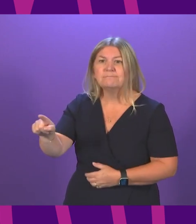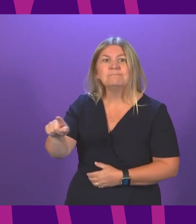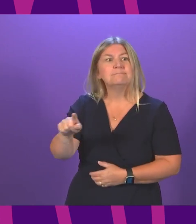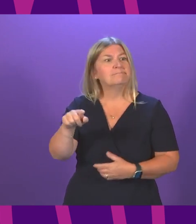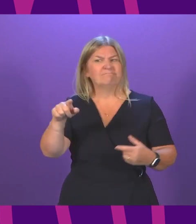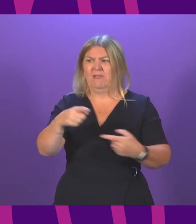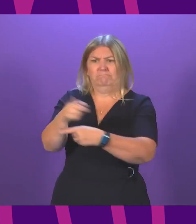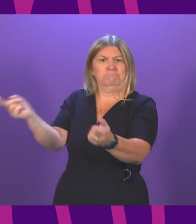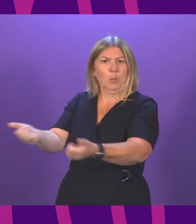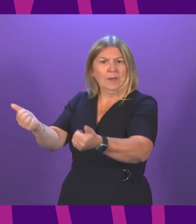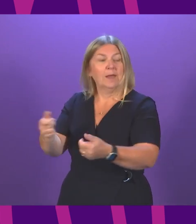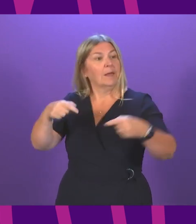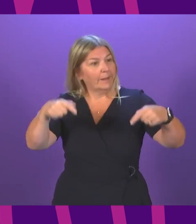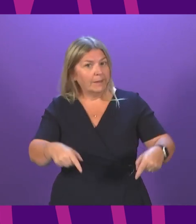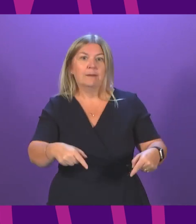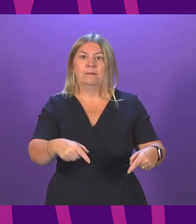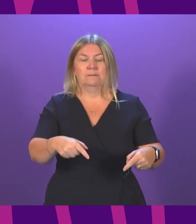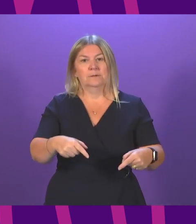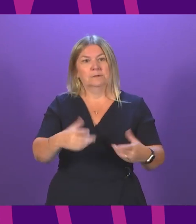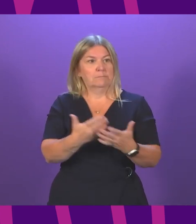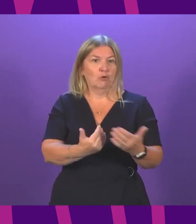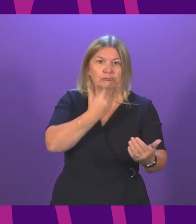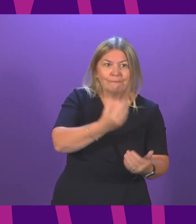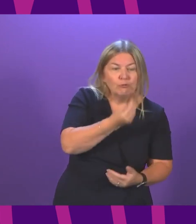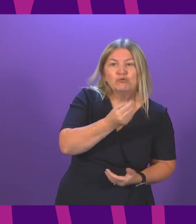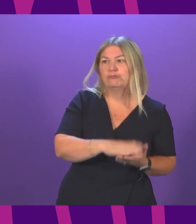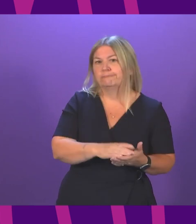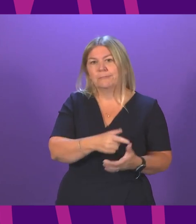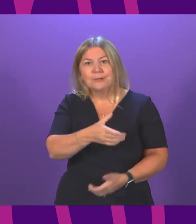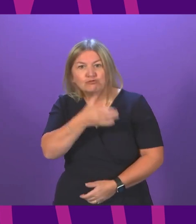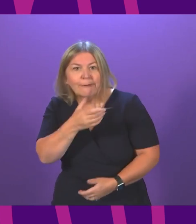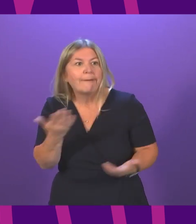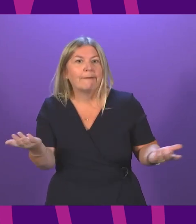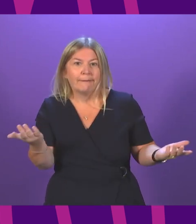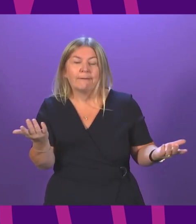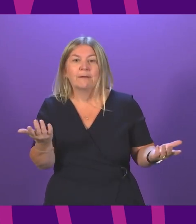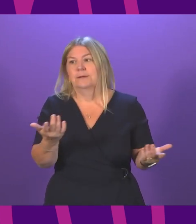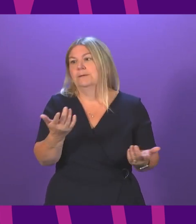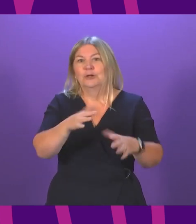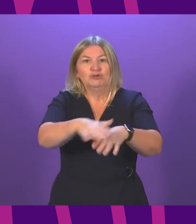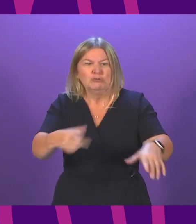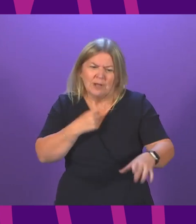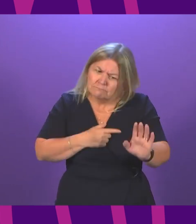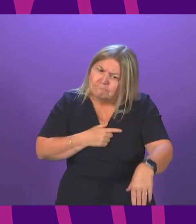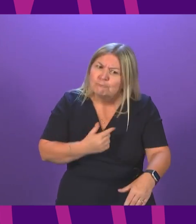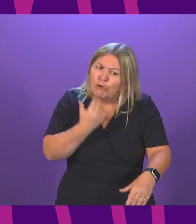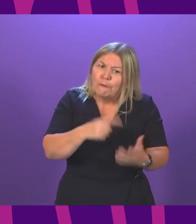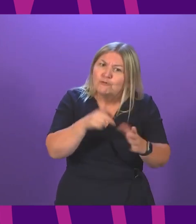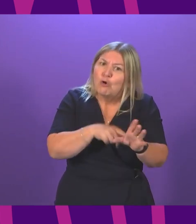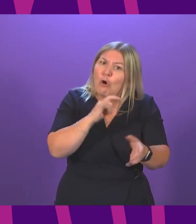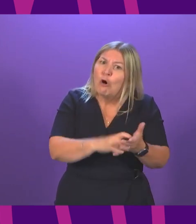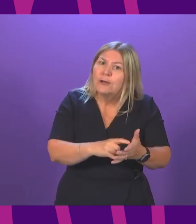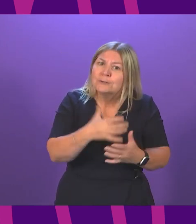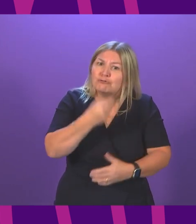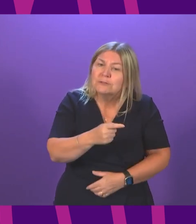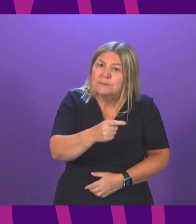supermarkets, of having shortages of other supplies, of having children told that there might not be toys at Christmases because of the disruption to